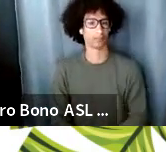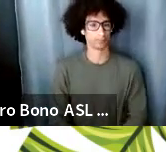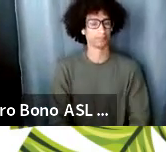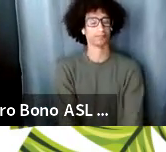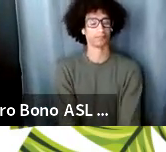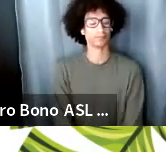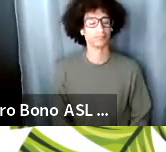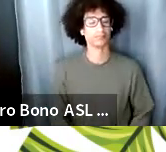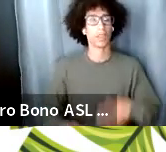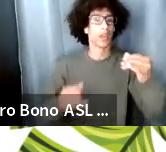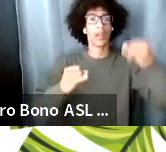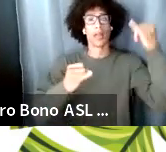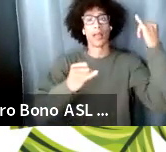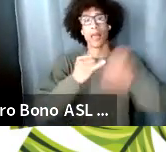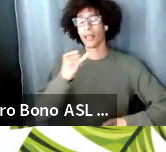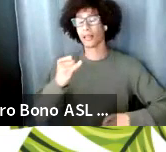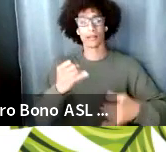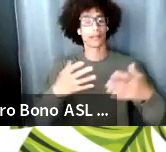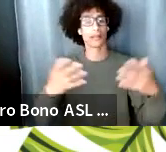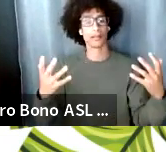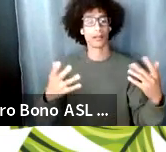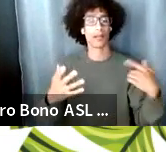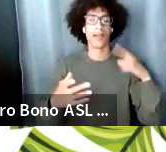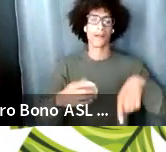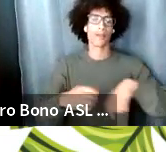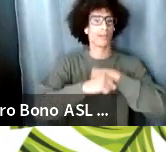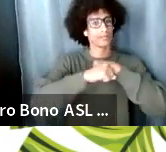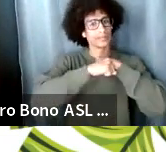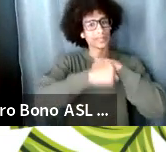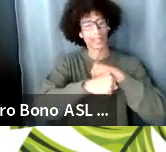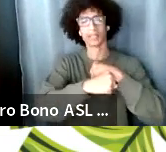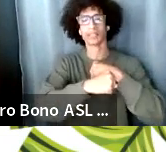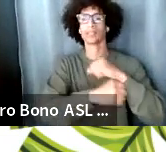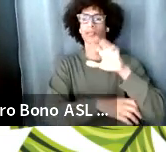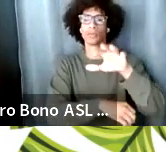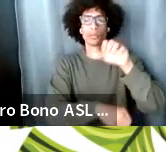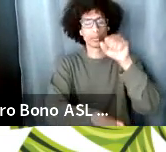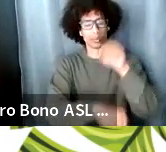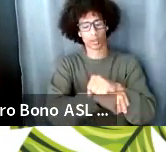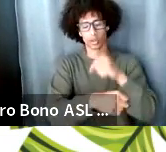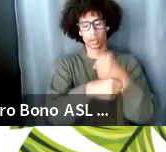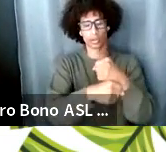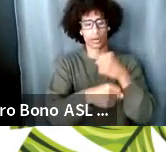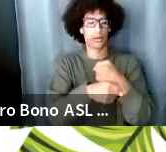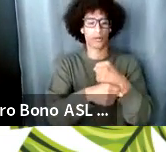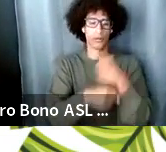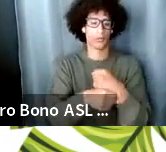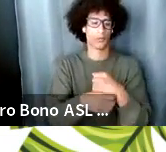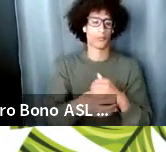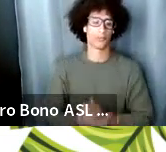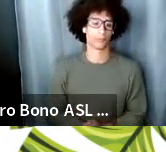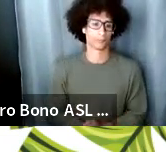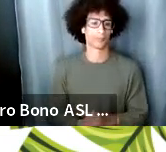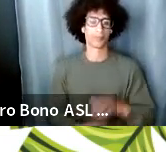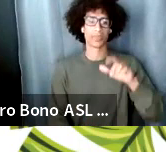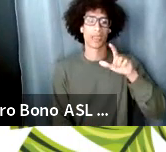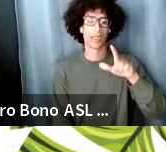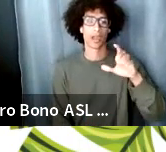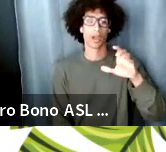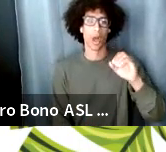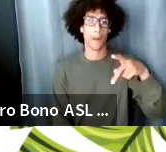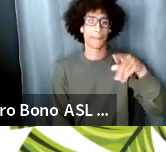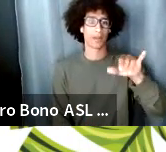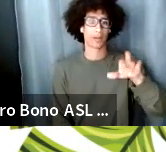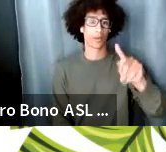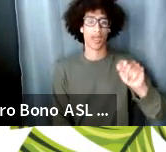happy write that shit as soon as you can i think we don't talk about how artists should